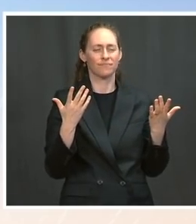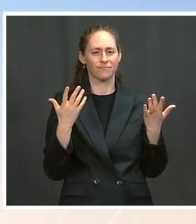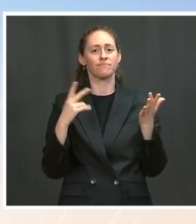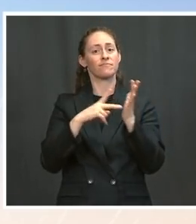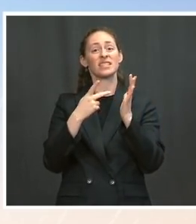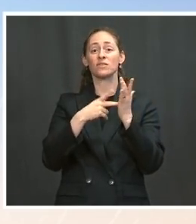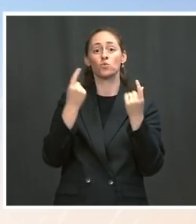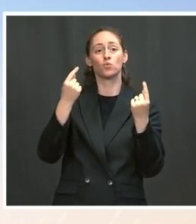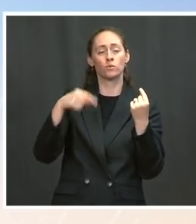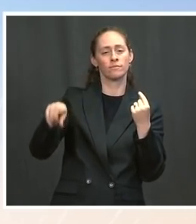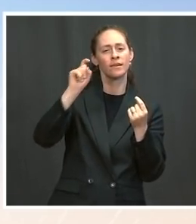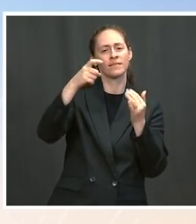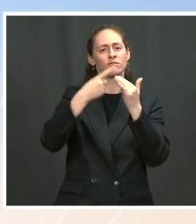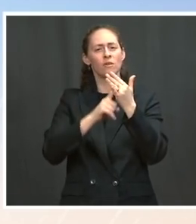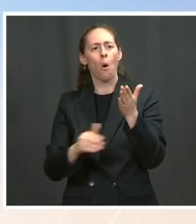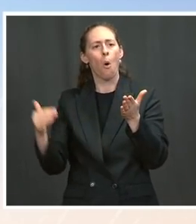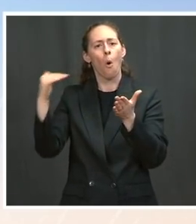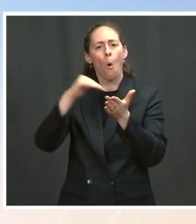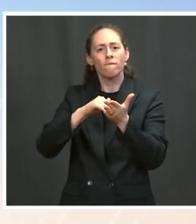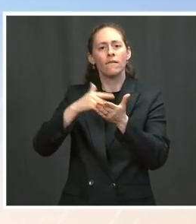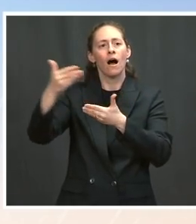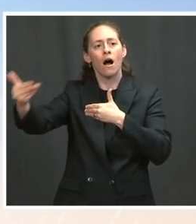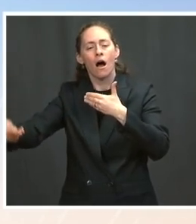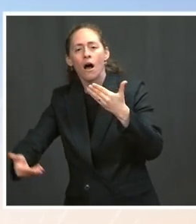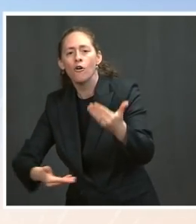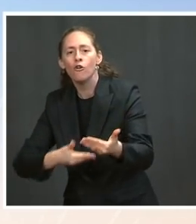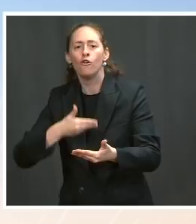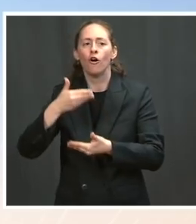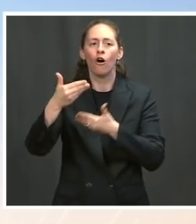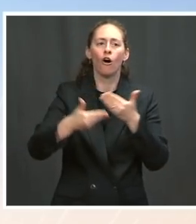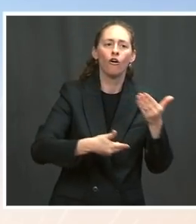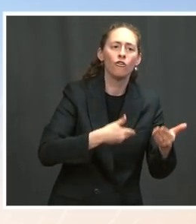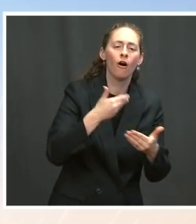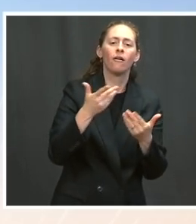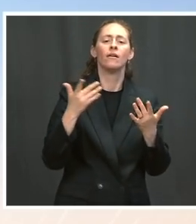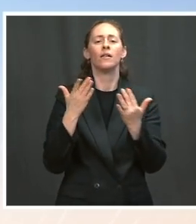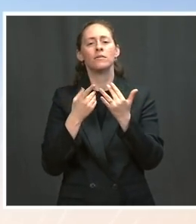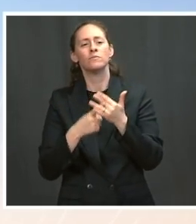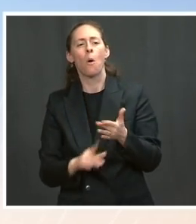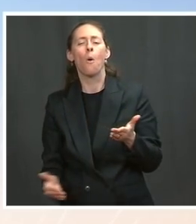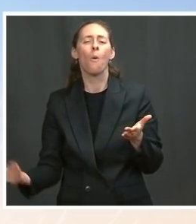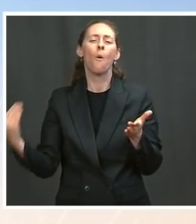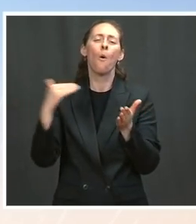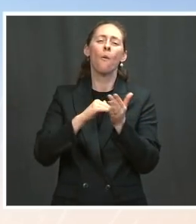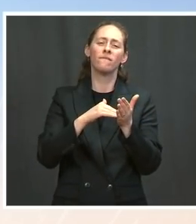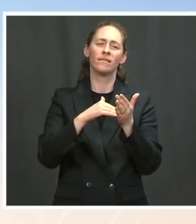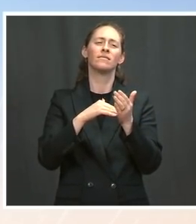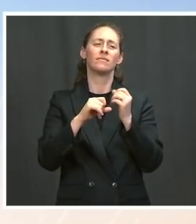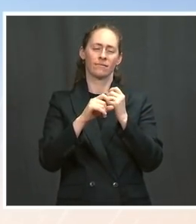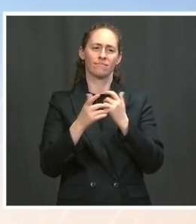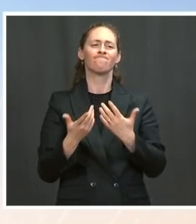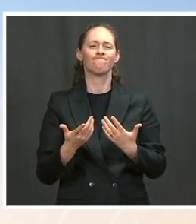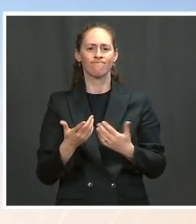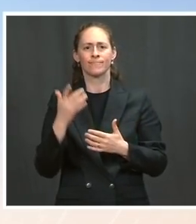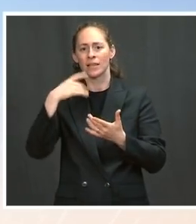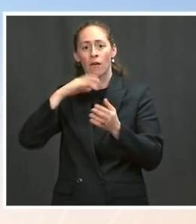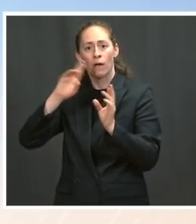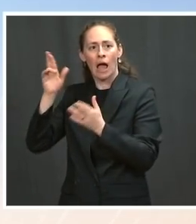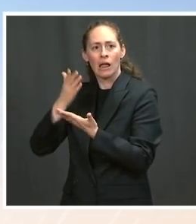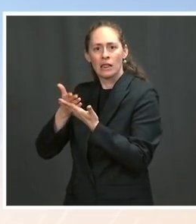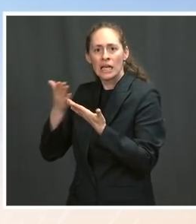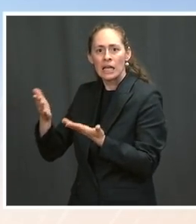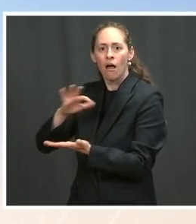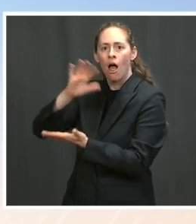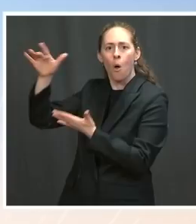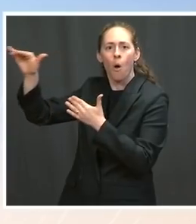back on track after a pandemic in which there are a lot of supply bottlenecks is going to be, I think, a